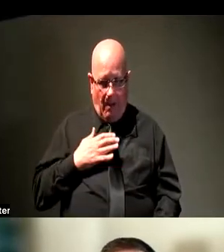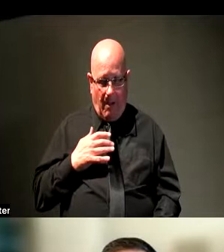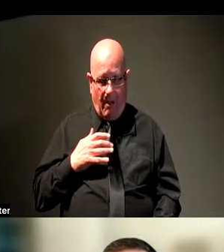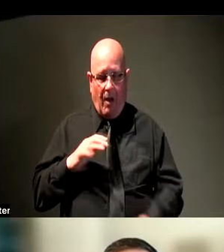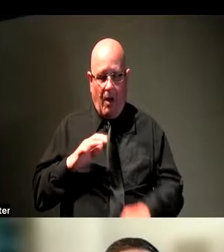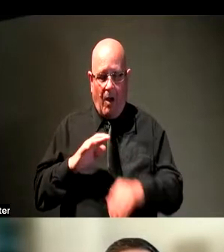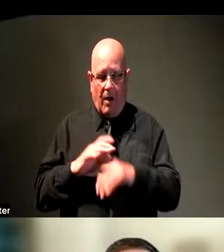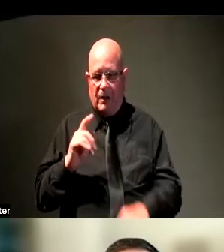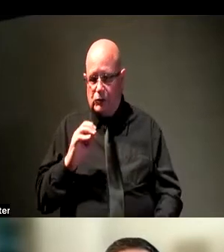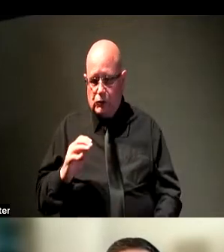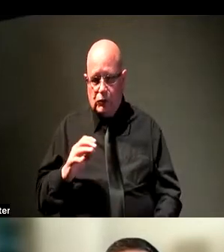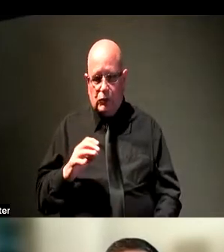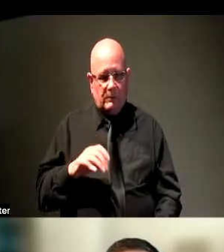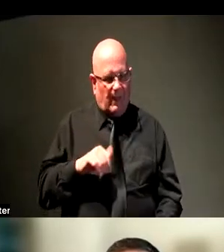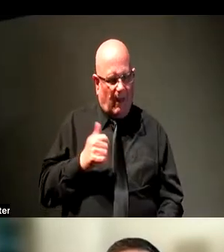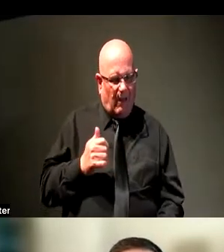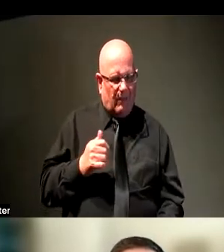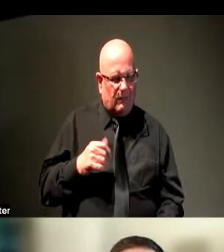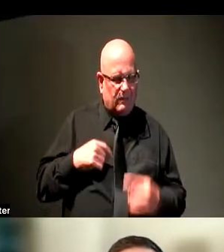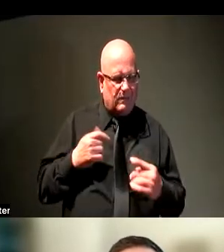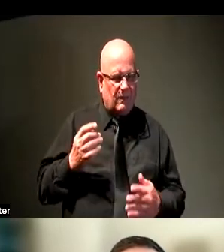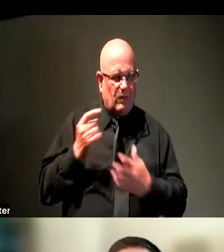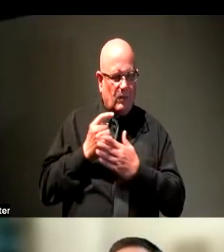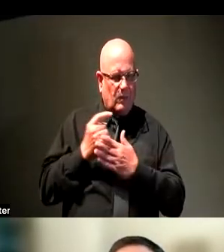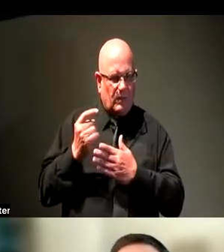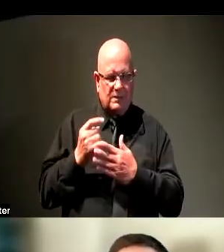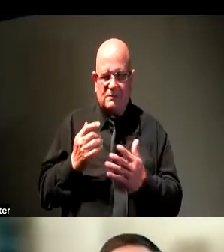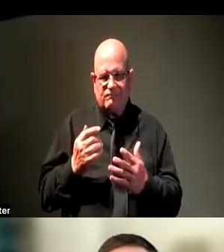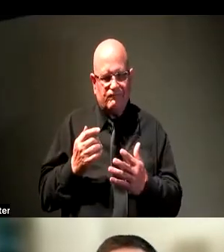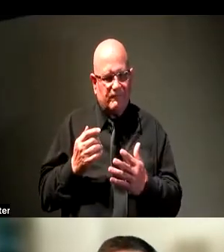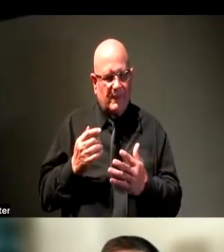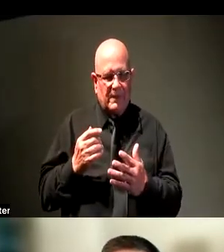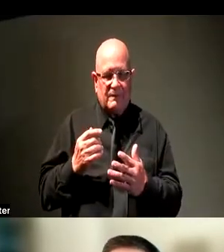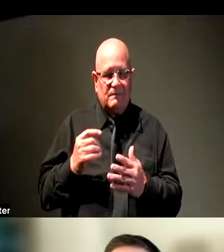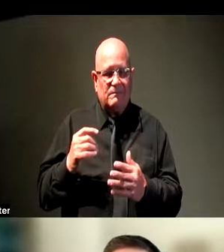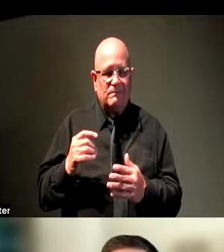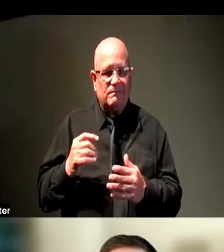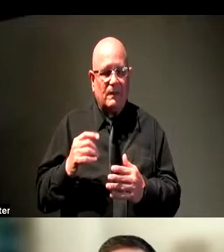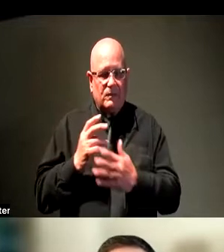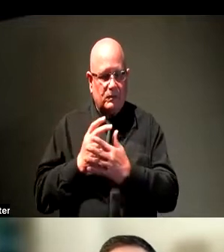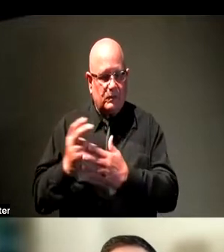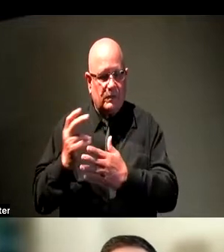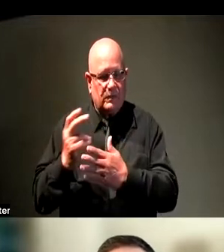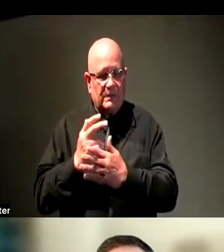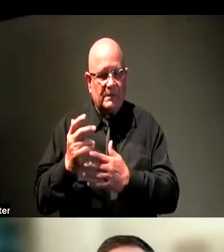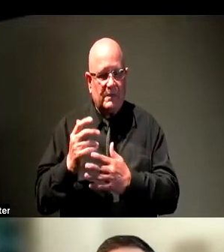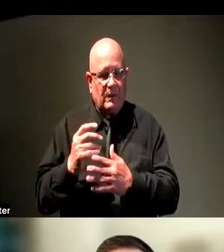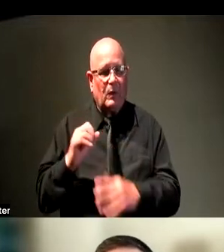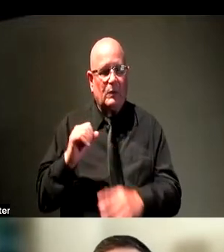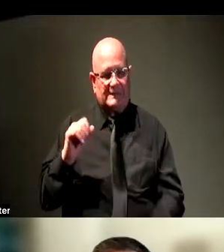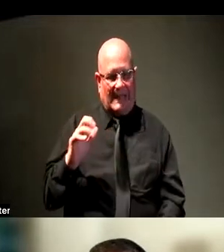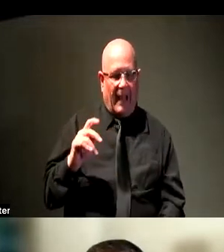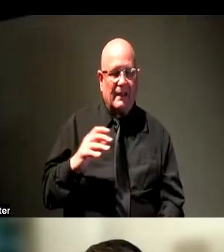several weeks. We probably advanced it, I don't know, another several weeks because we had about an hour where we just talked about work